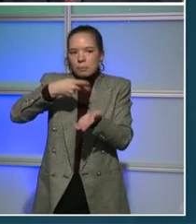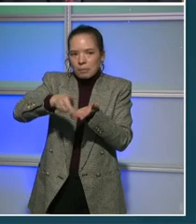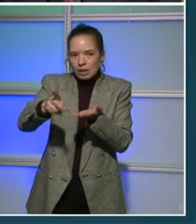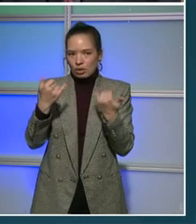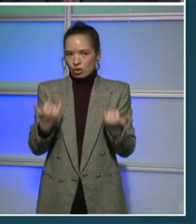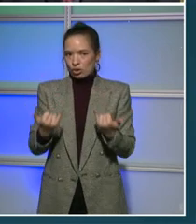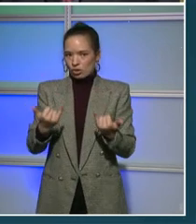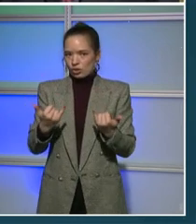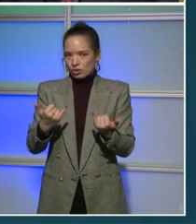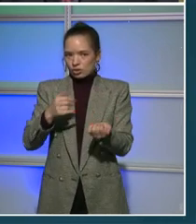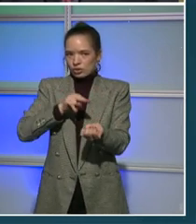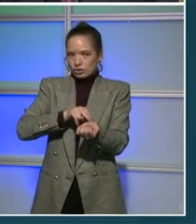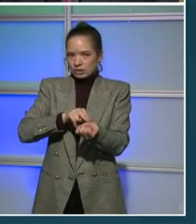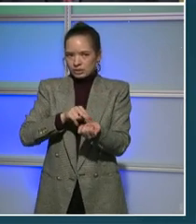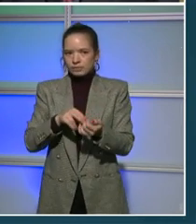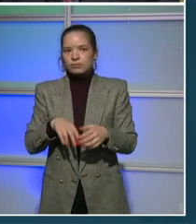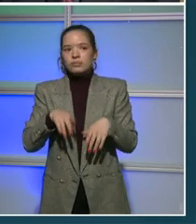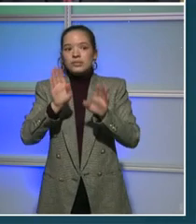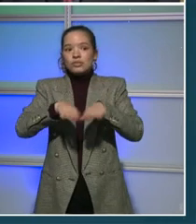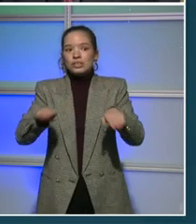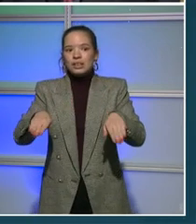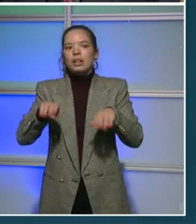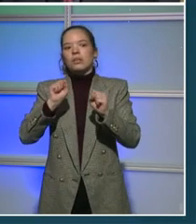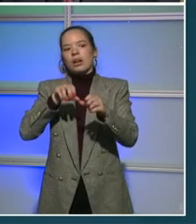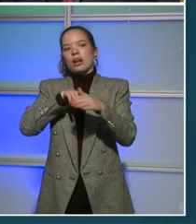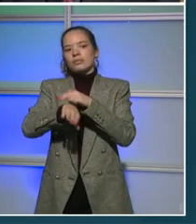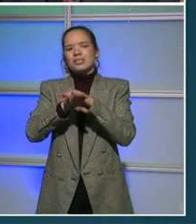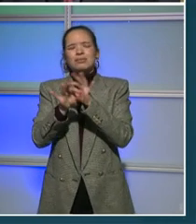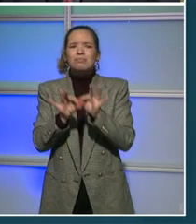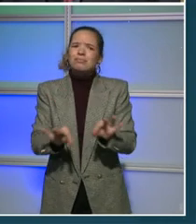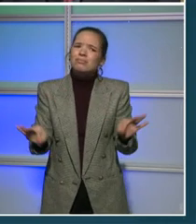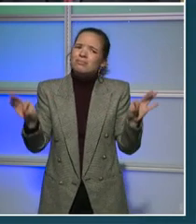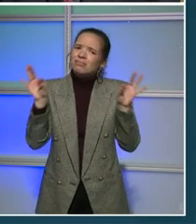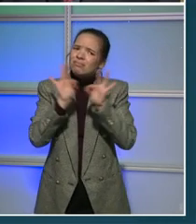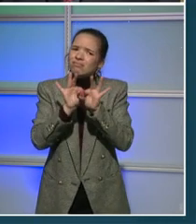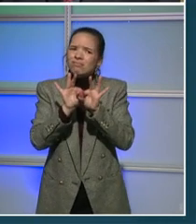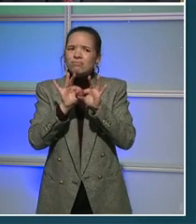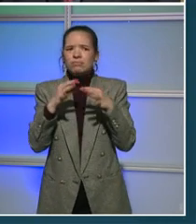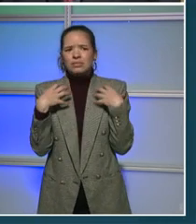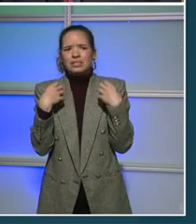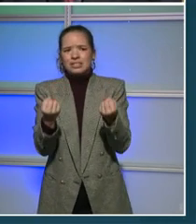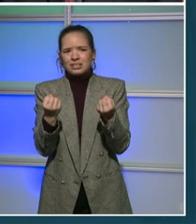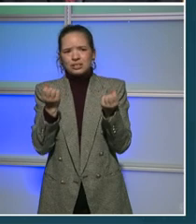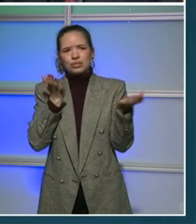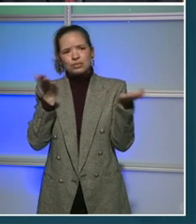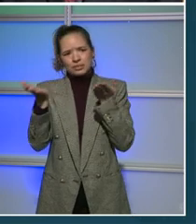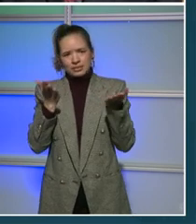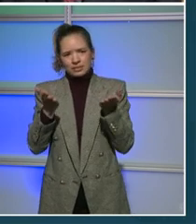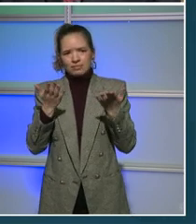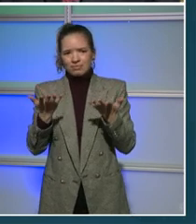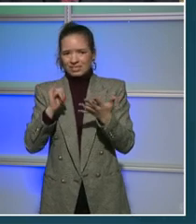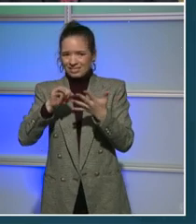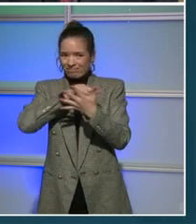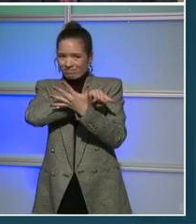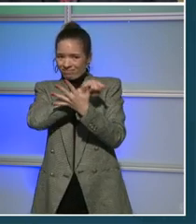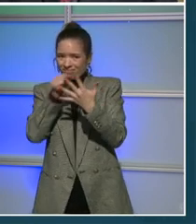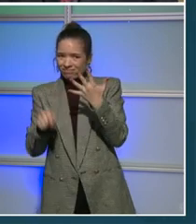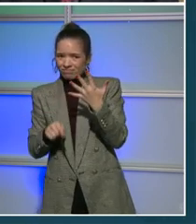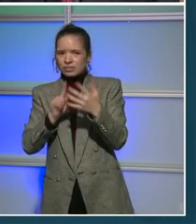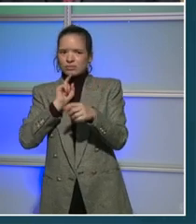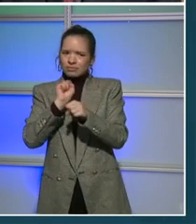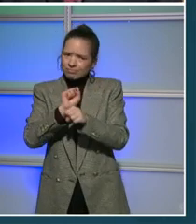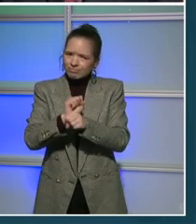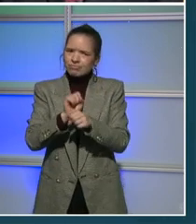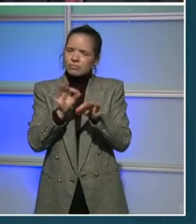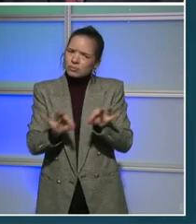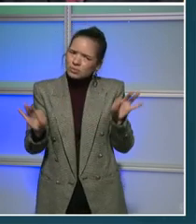nursing services as the city recovers from the pandemic. These are critically important investments, but I would be